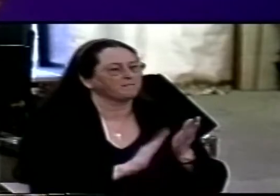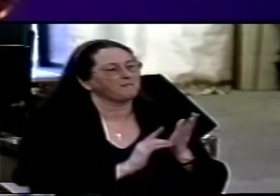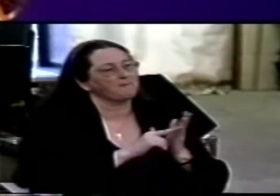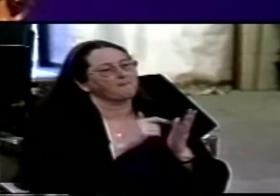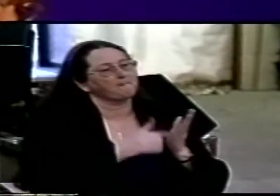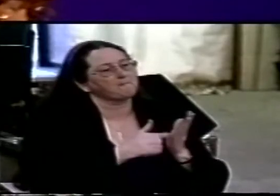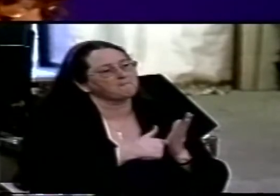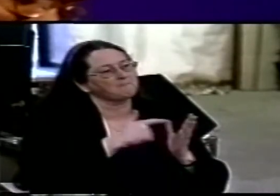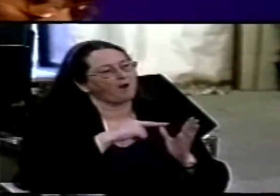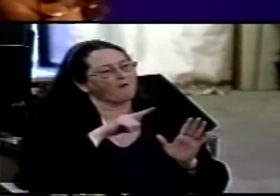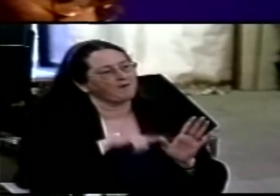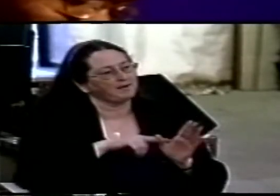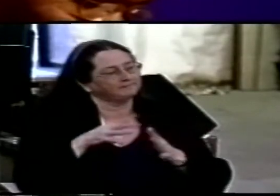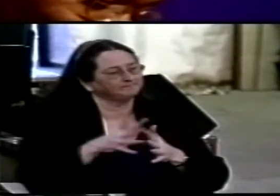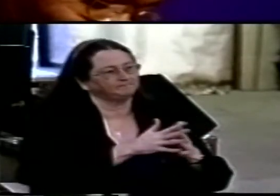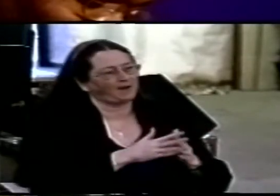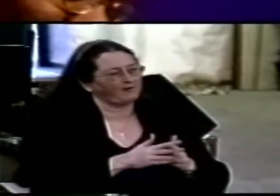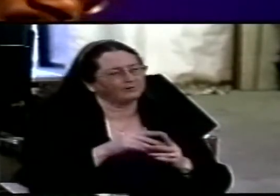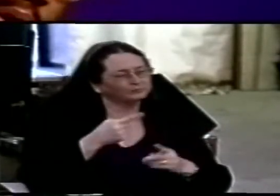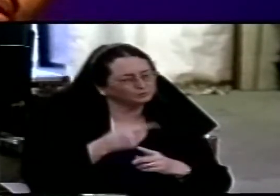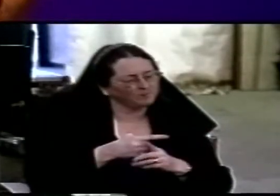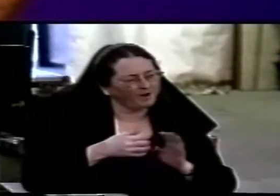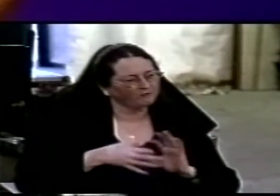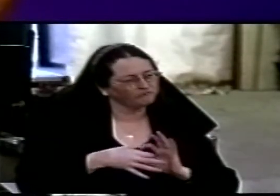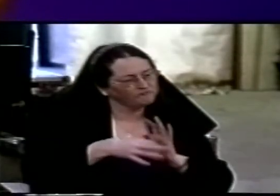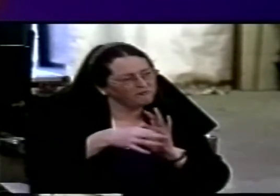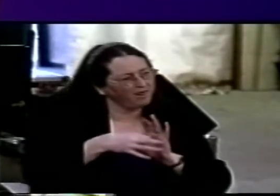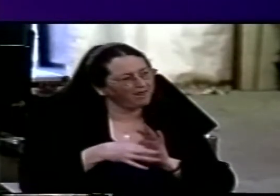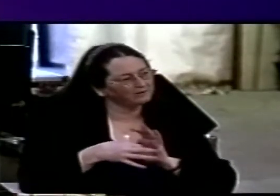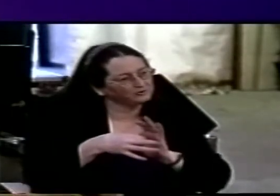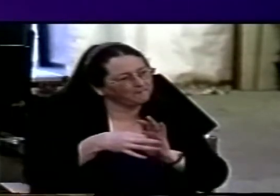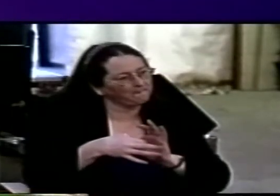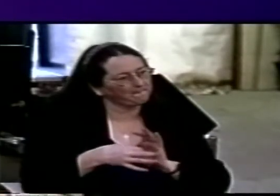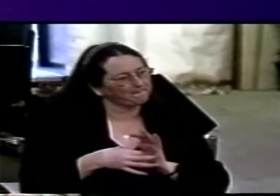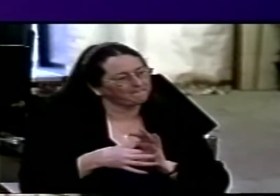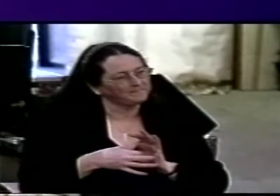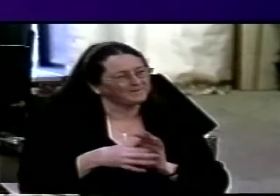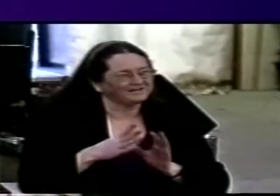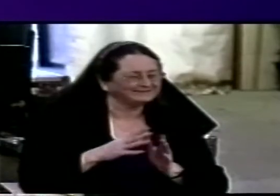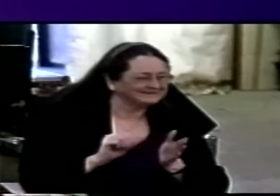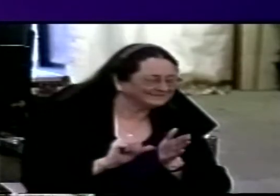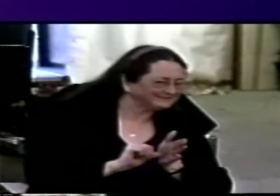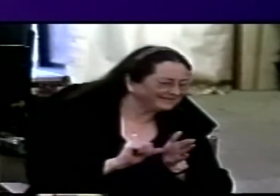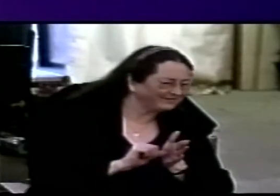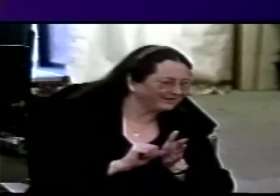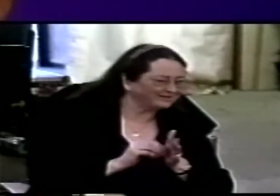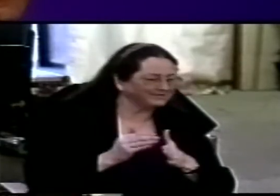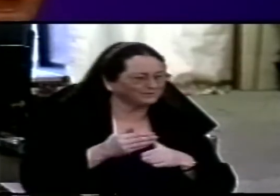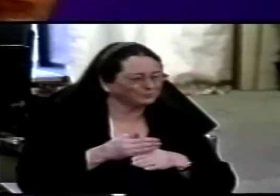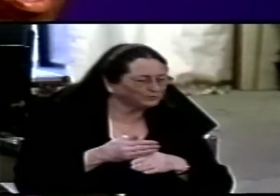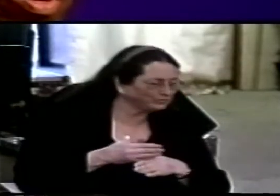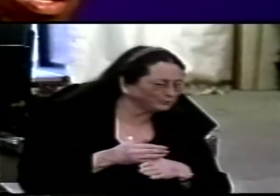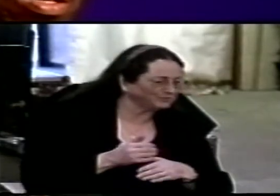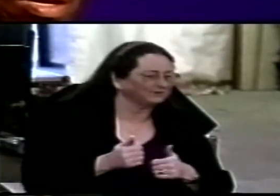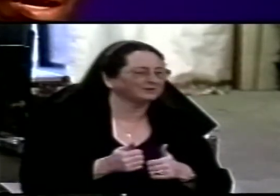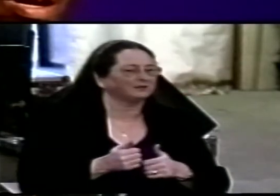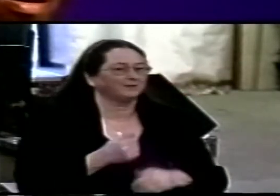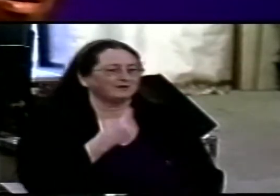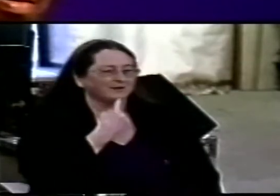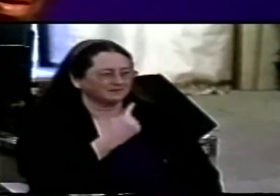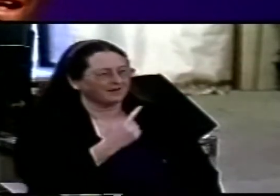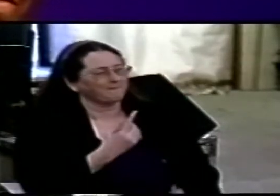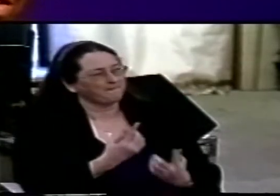and we were talking about relationships and we were talking about tensions and talking about Jesus and he said something which